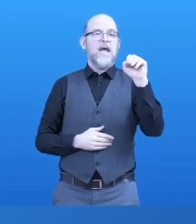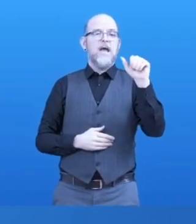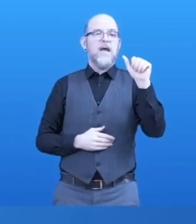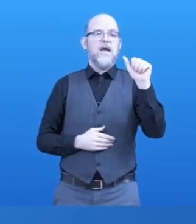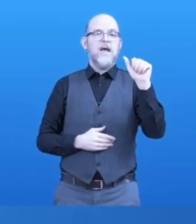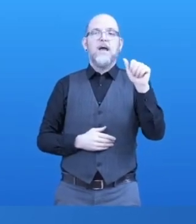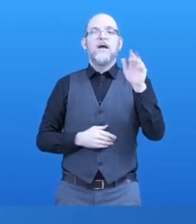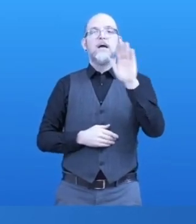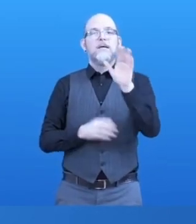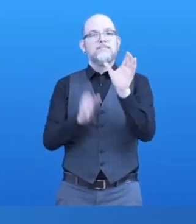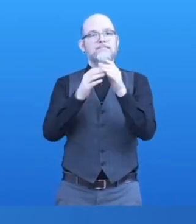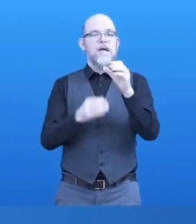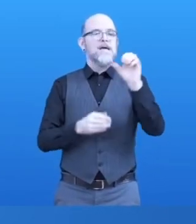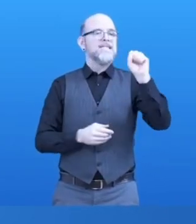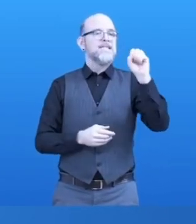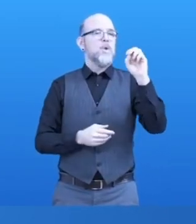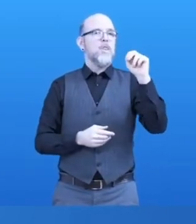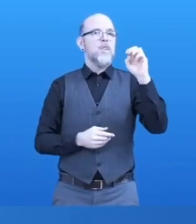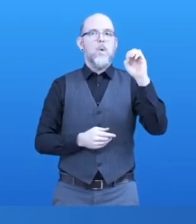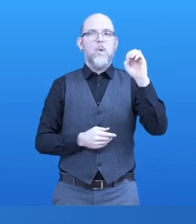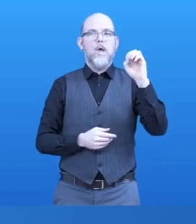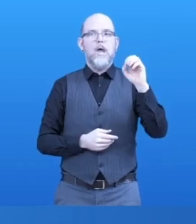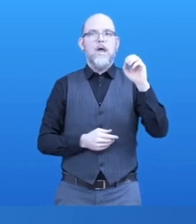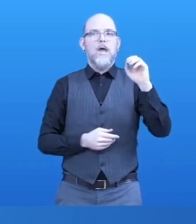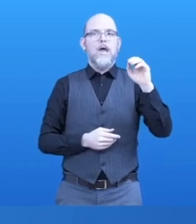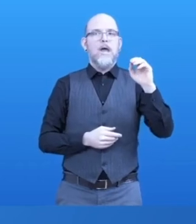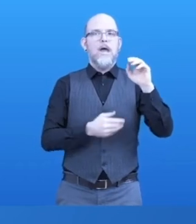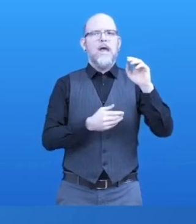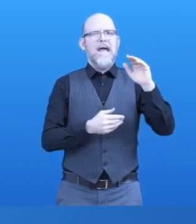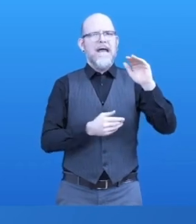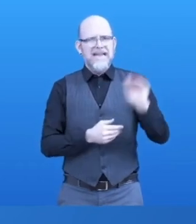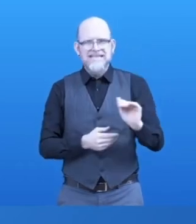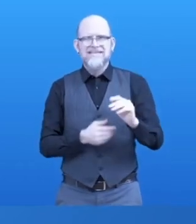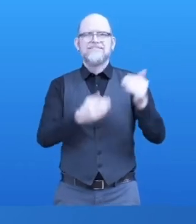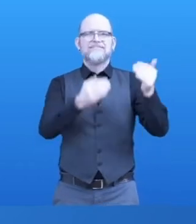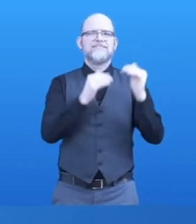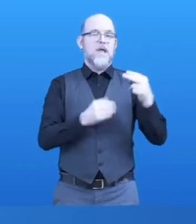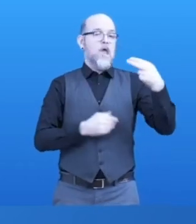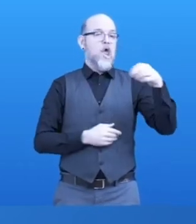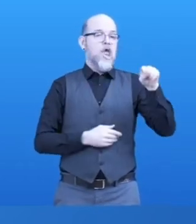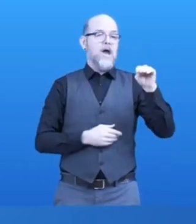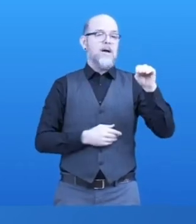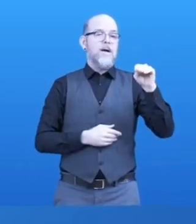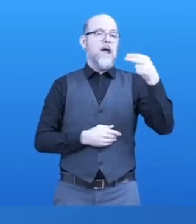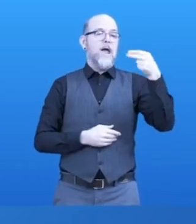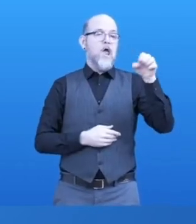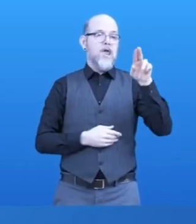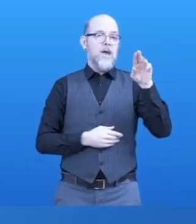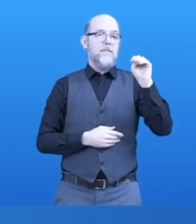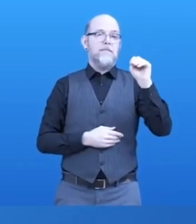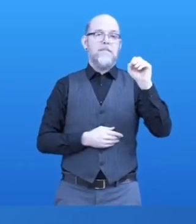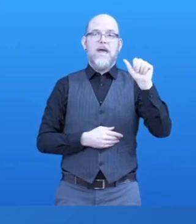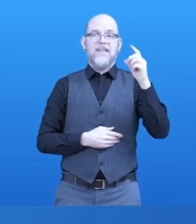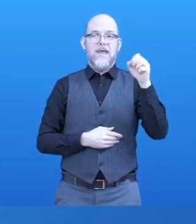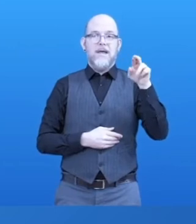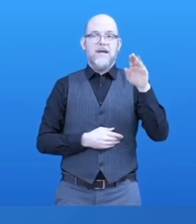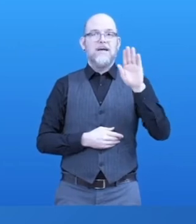Reading, Georg Chare from the company Sign Time, Georg those members are led